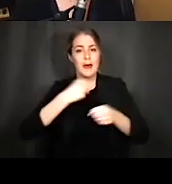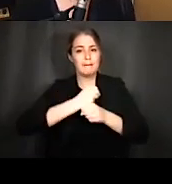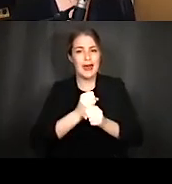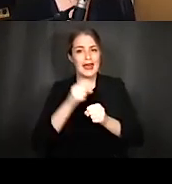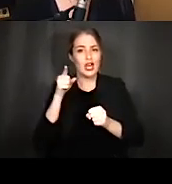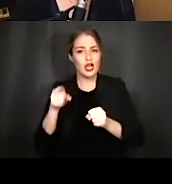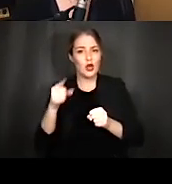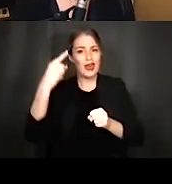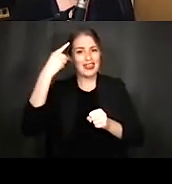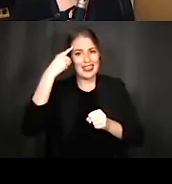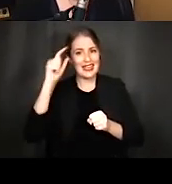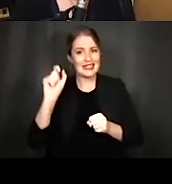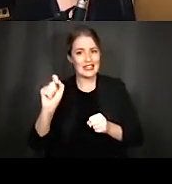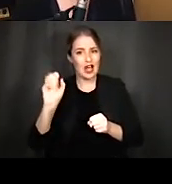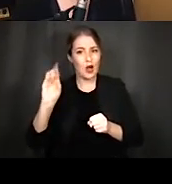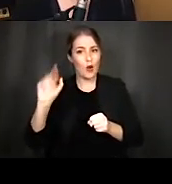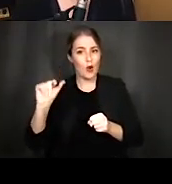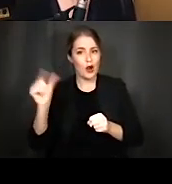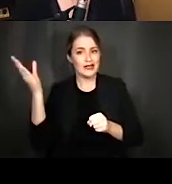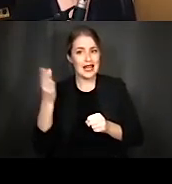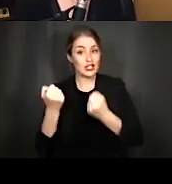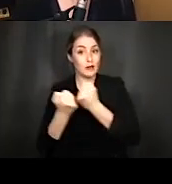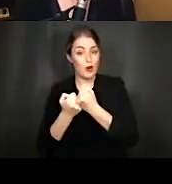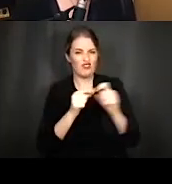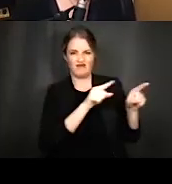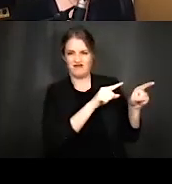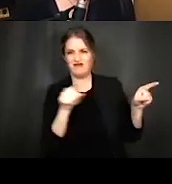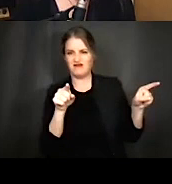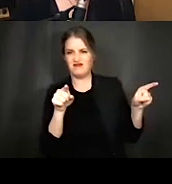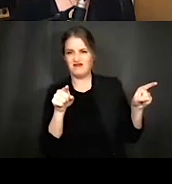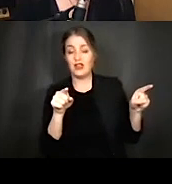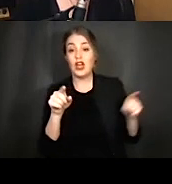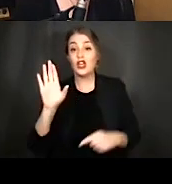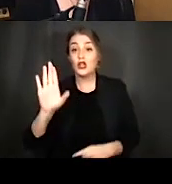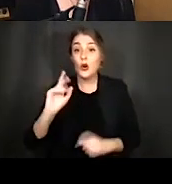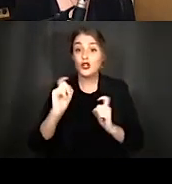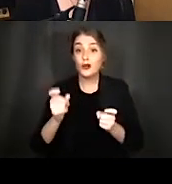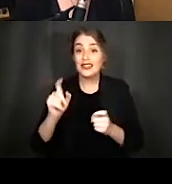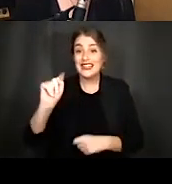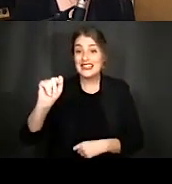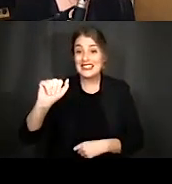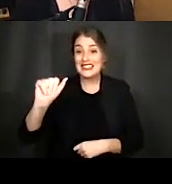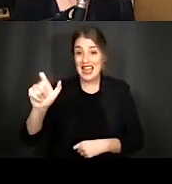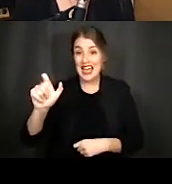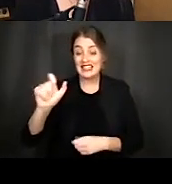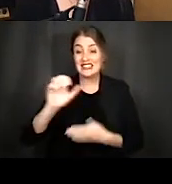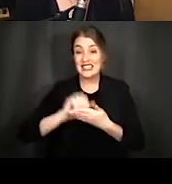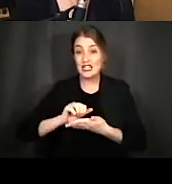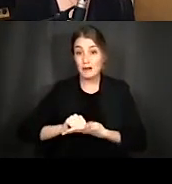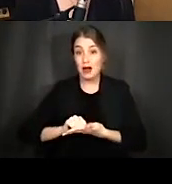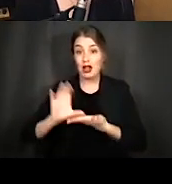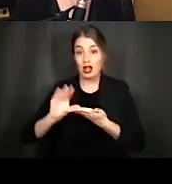is our uh non-profit partner um so your your donations are tax deductible or again like i mentioned you can go to our patreon